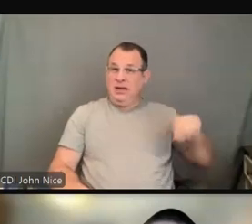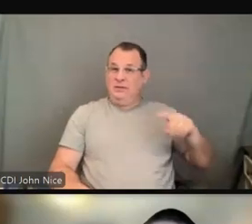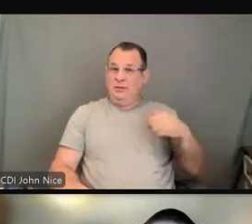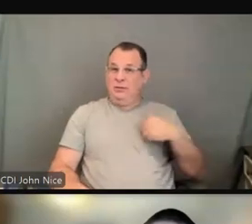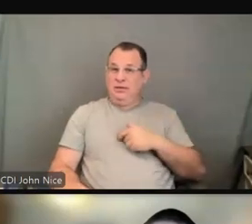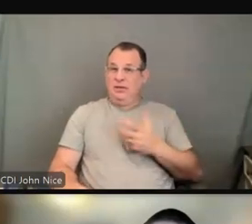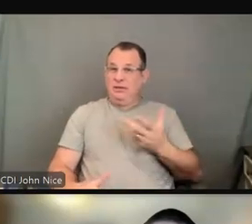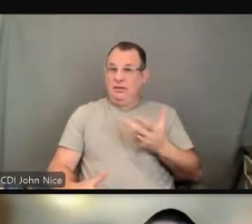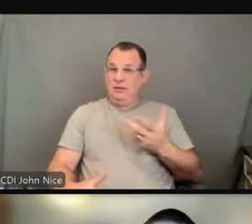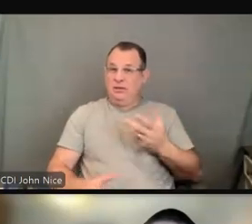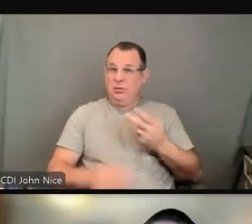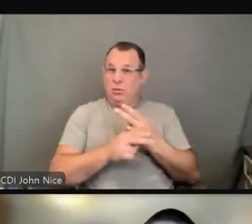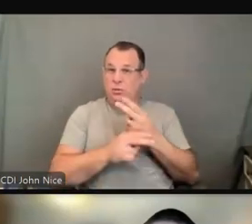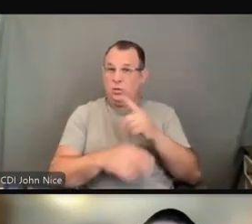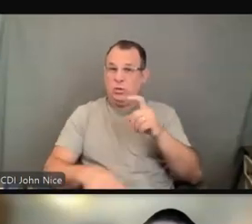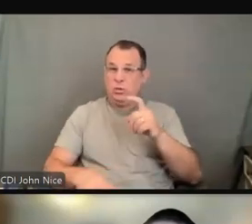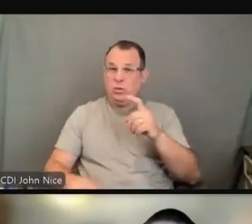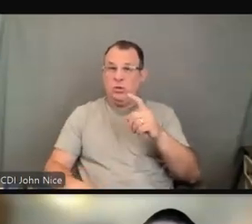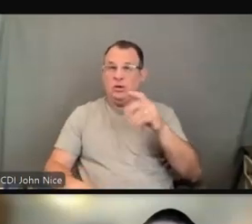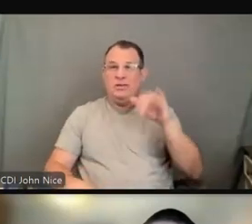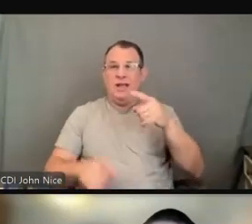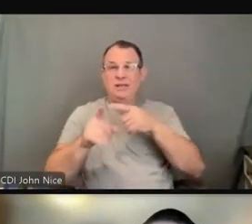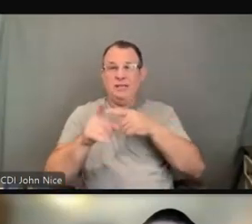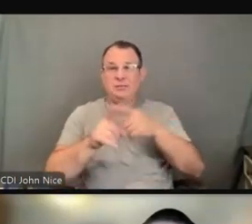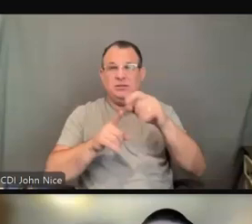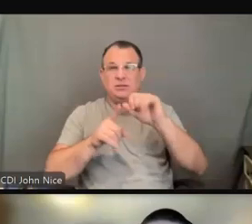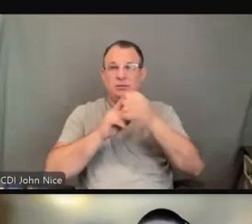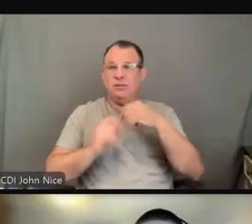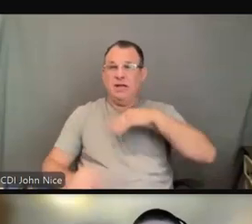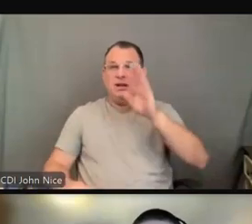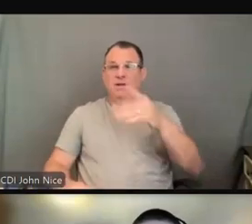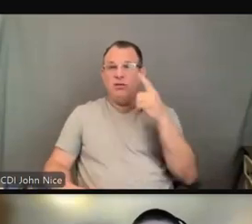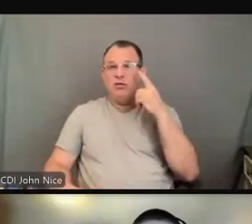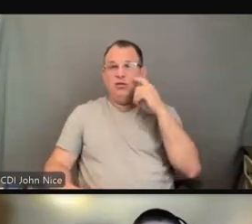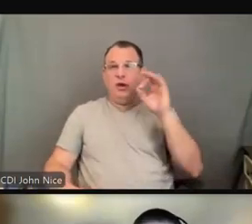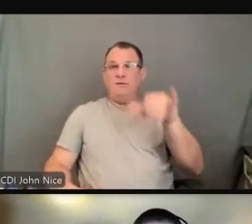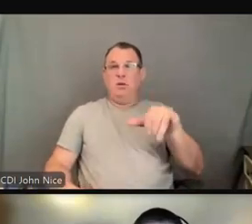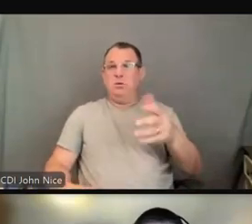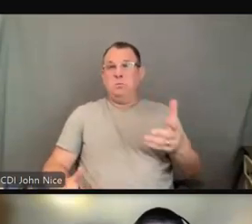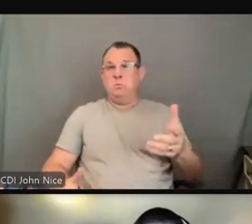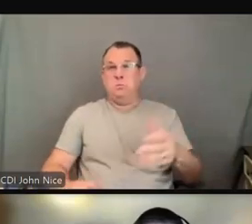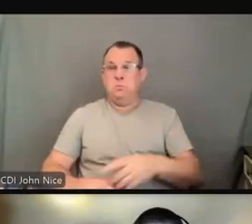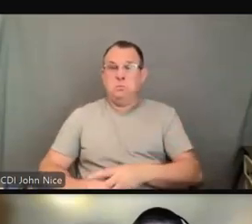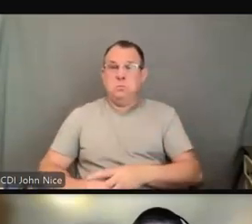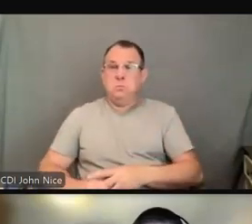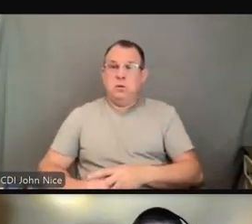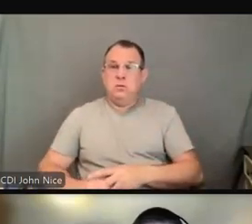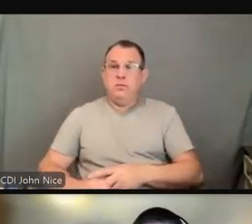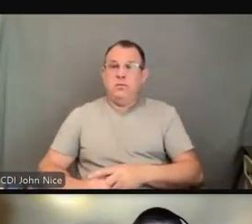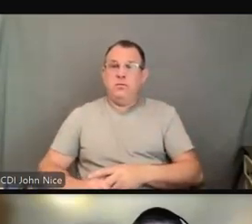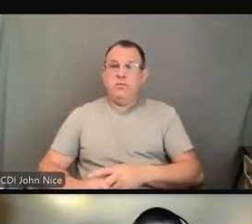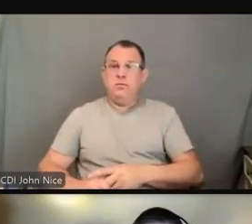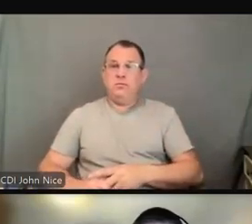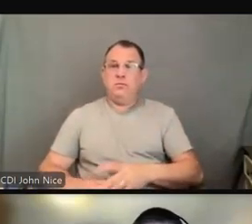That's a very specific situation I've never heard of before, but I guess it could be a situation where